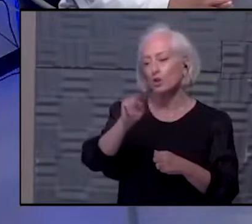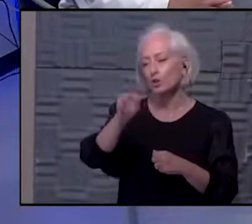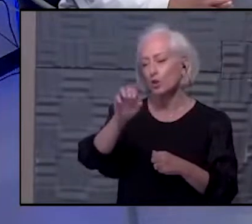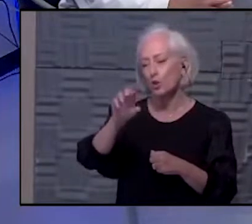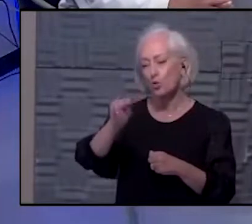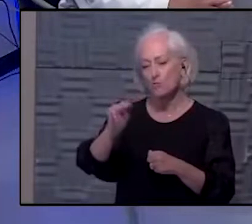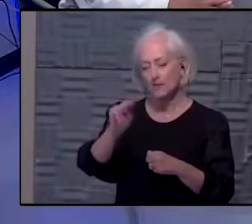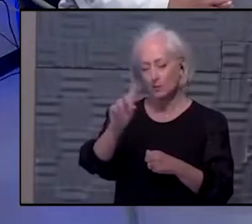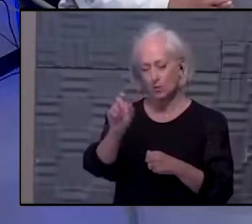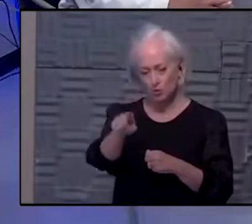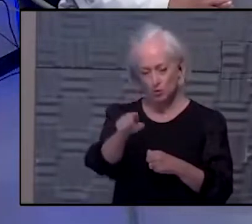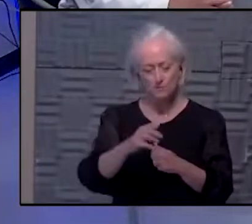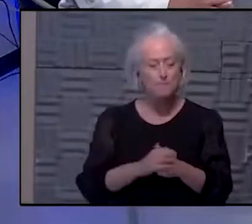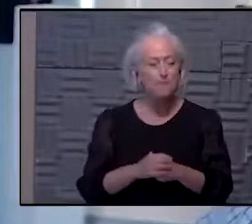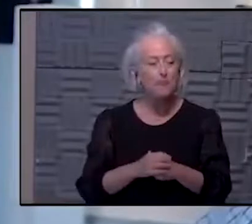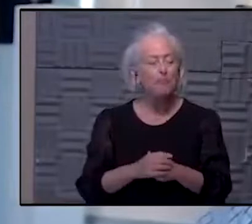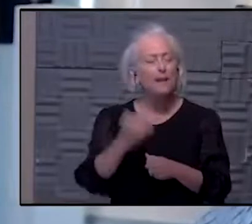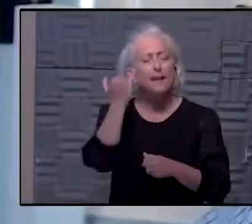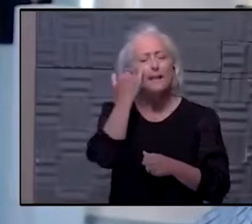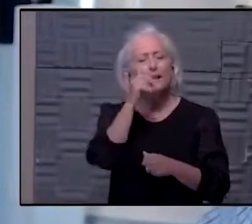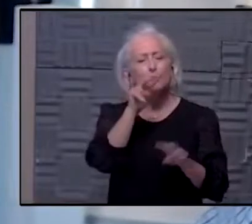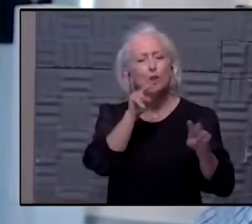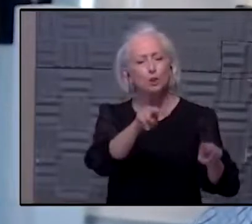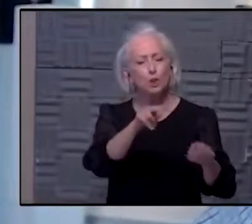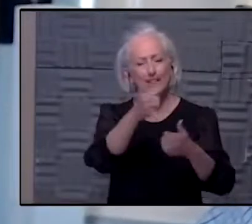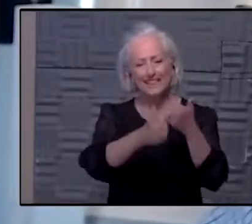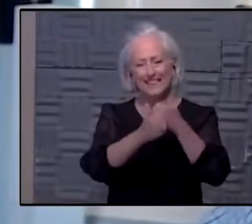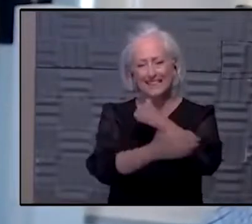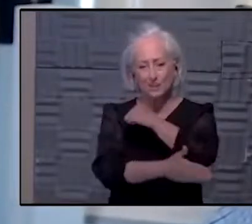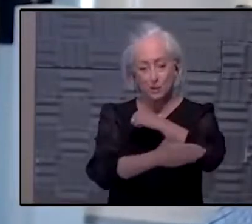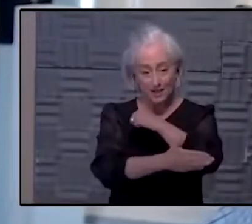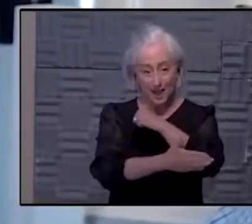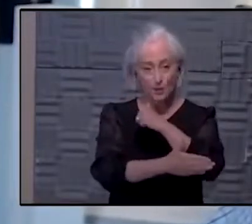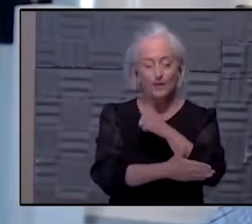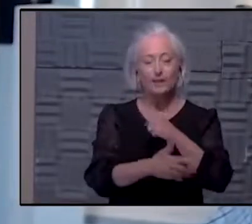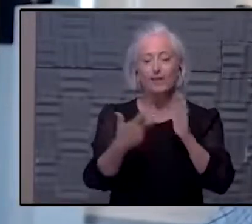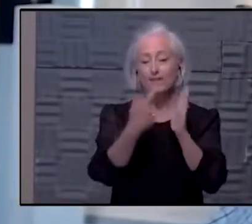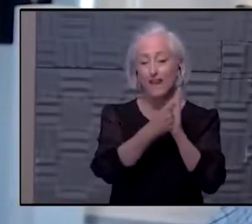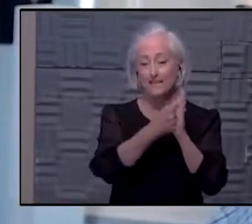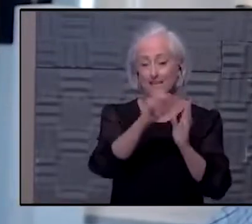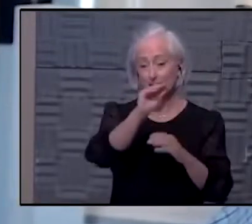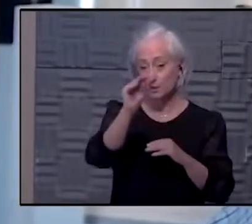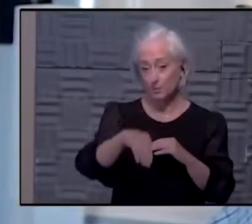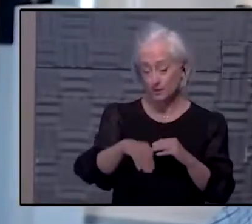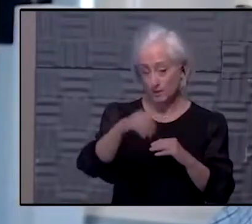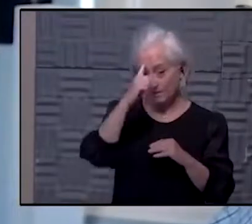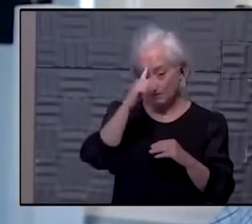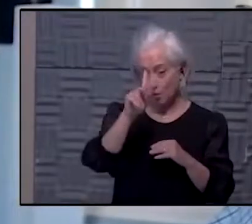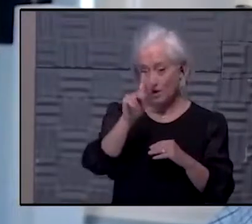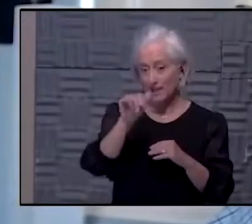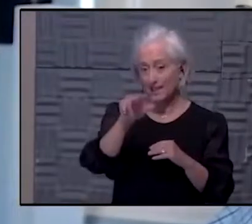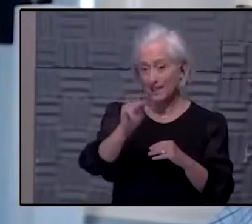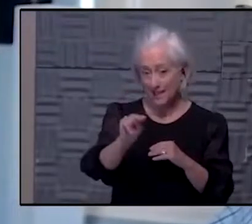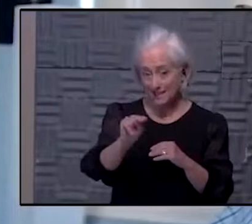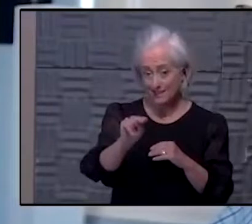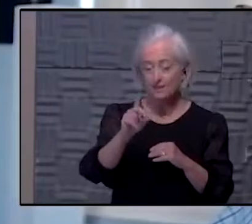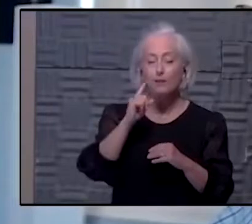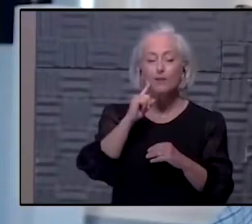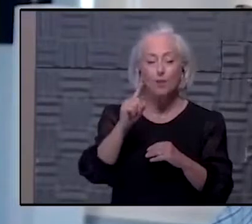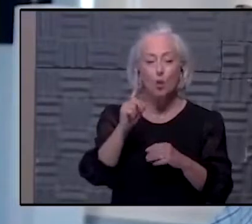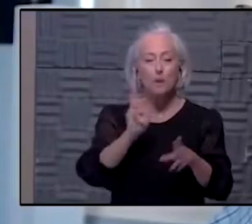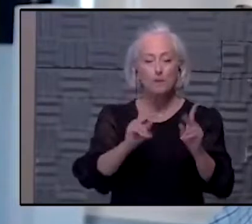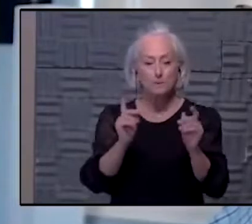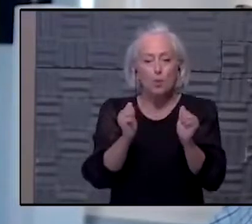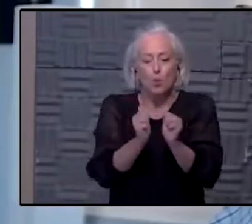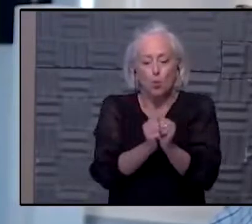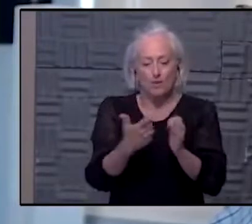if you look at the county by county vaccination rates in Kansas for fully vaccinated individuals, it